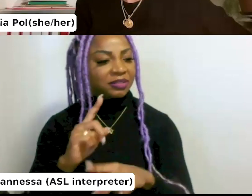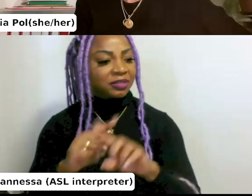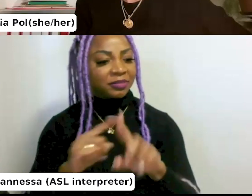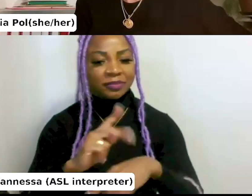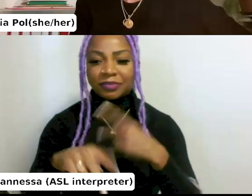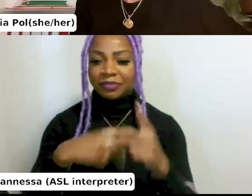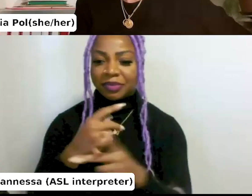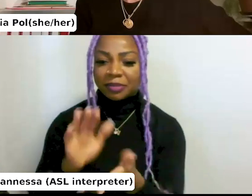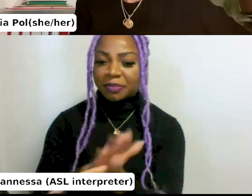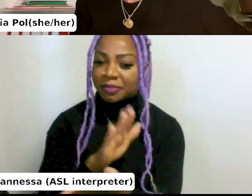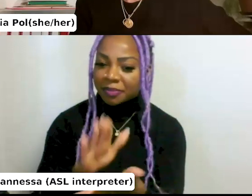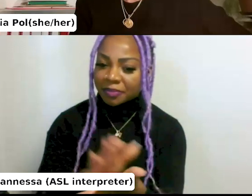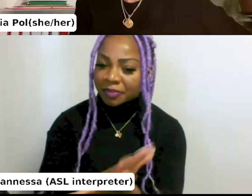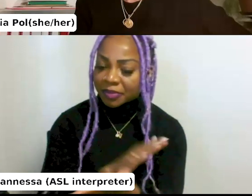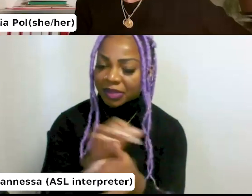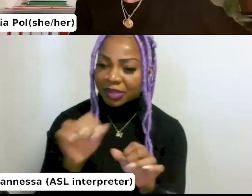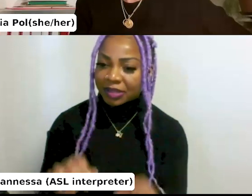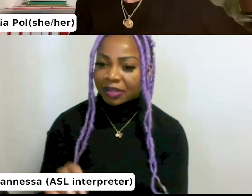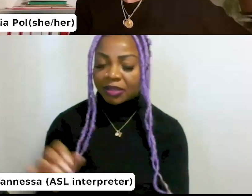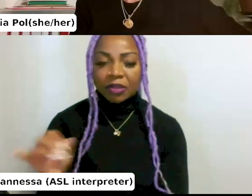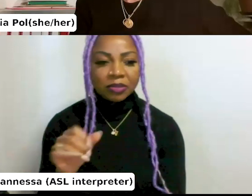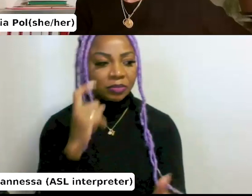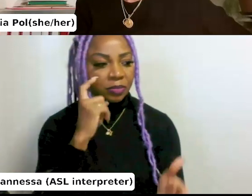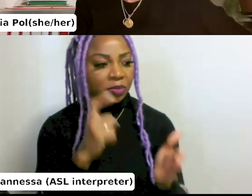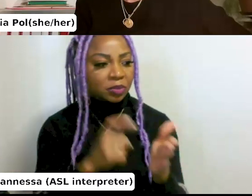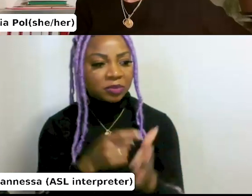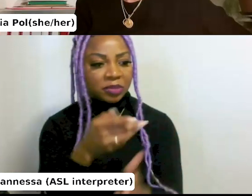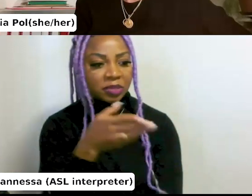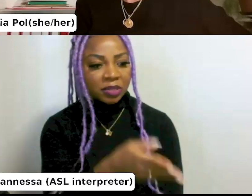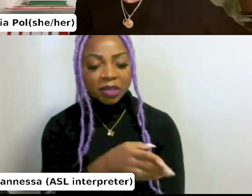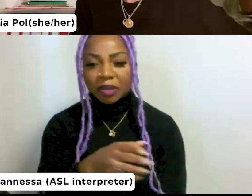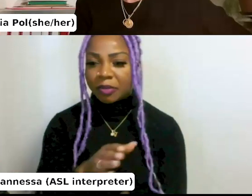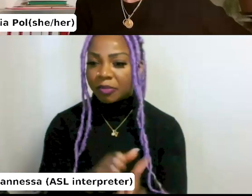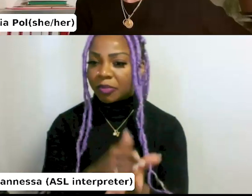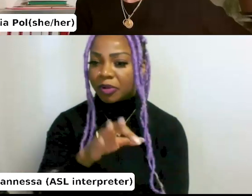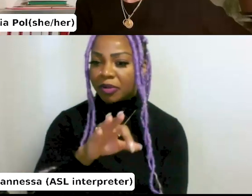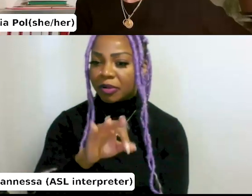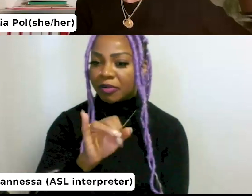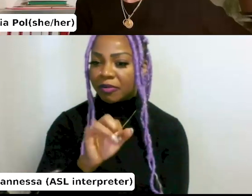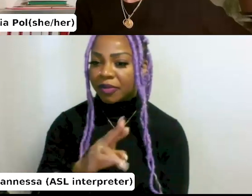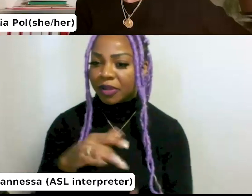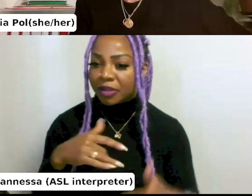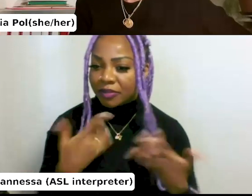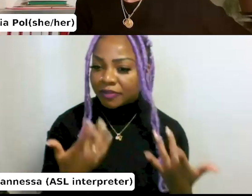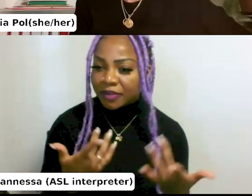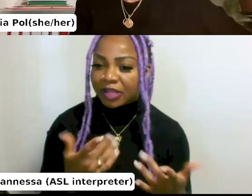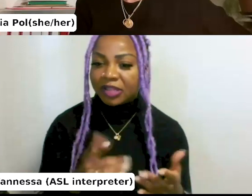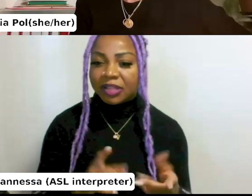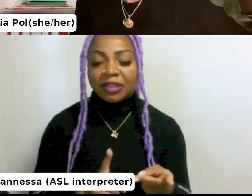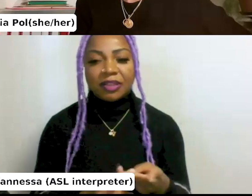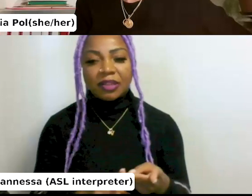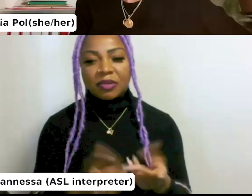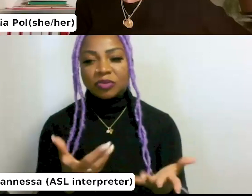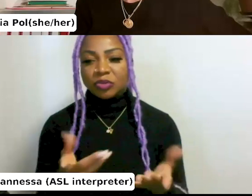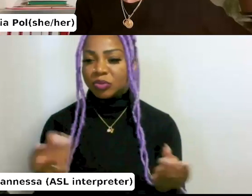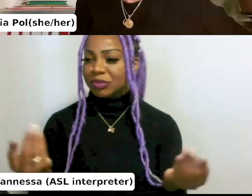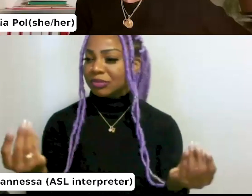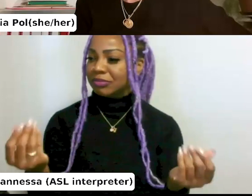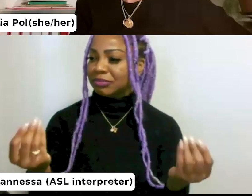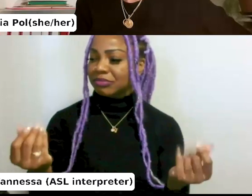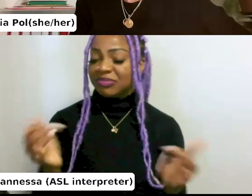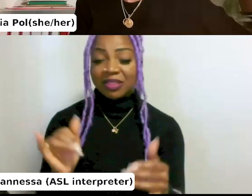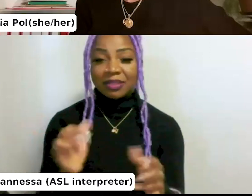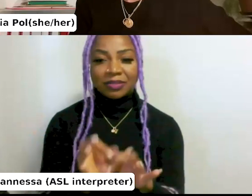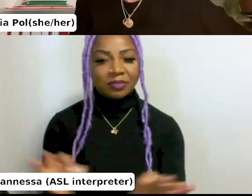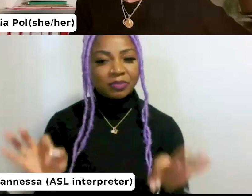I also see at book fairs and, uh, talking to buyers that this tactility of the book, it's, uh, it's very important